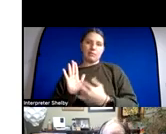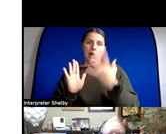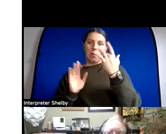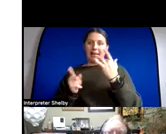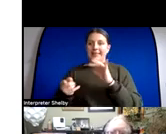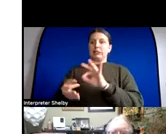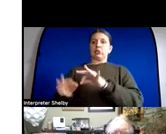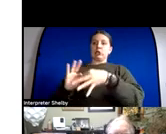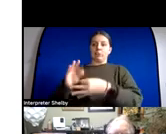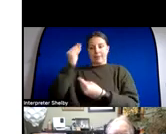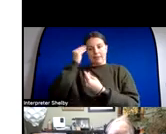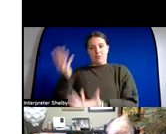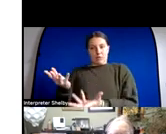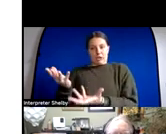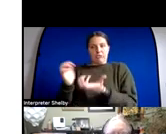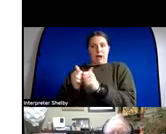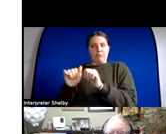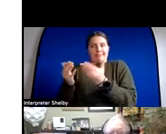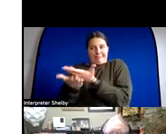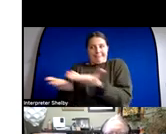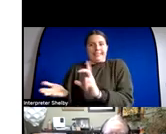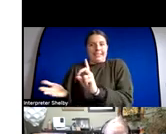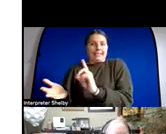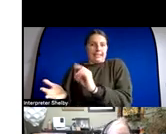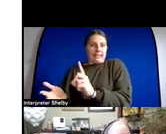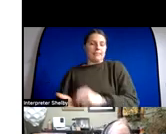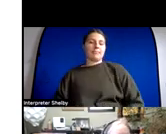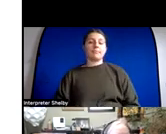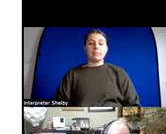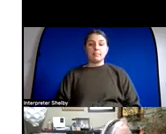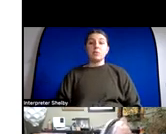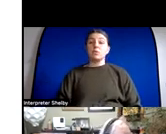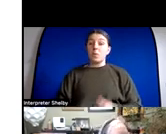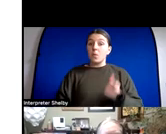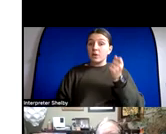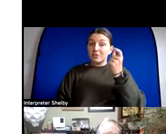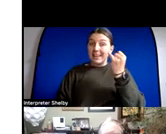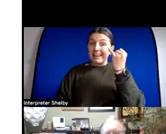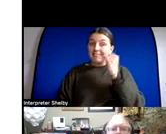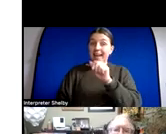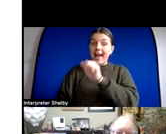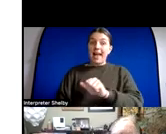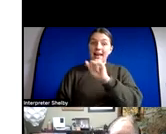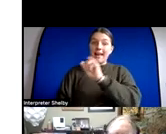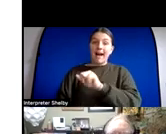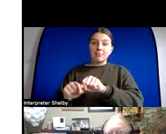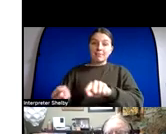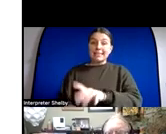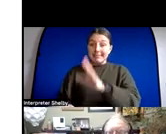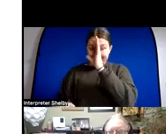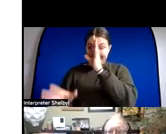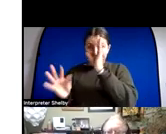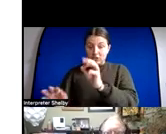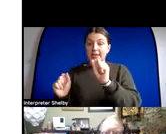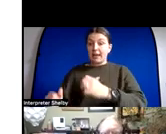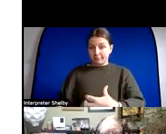can you appeal a decision made by an ai or who is accountable for the